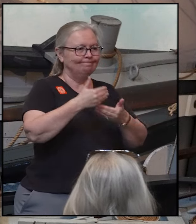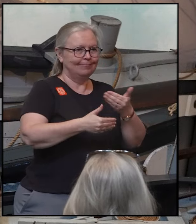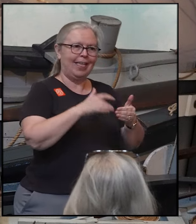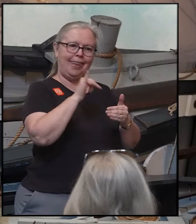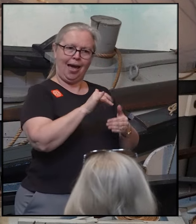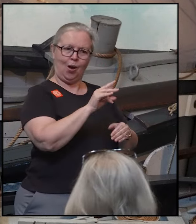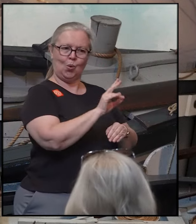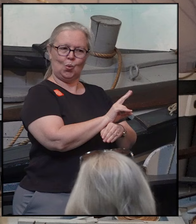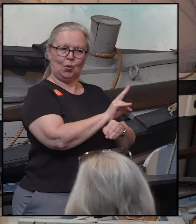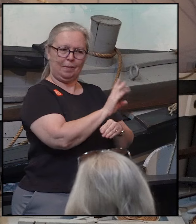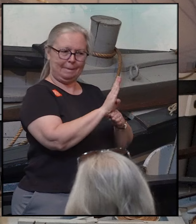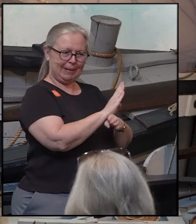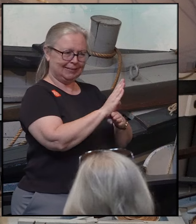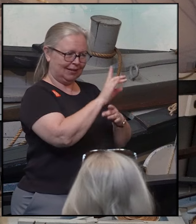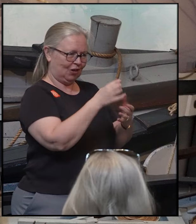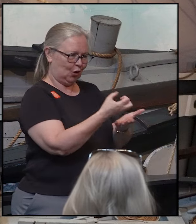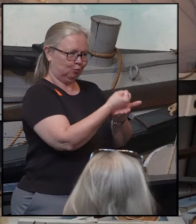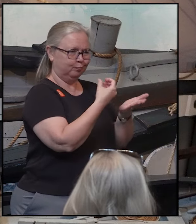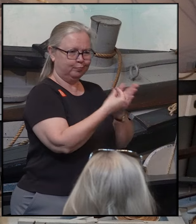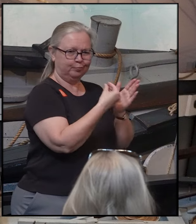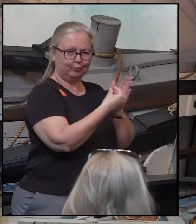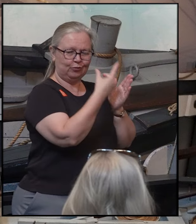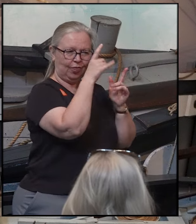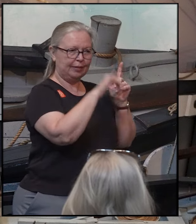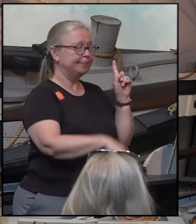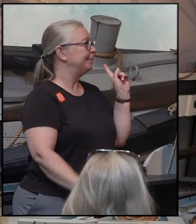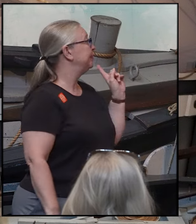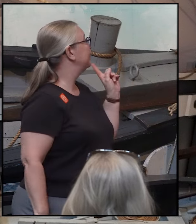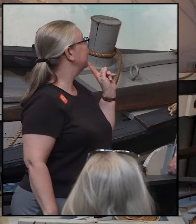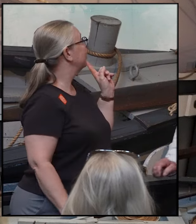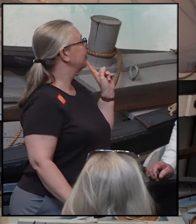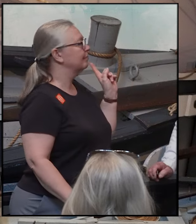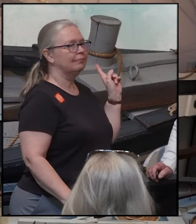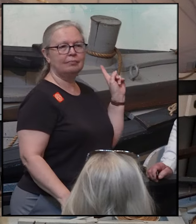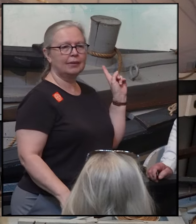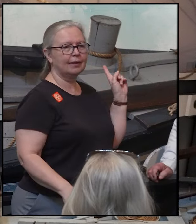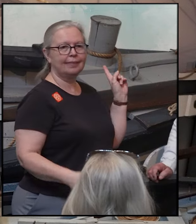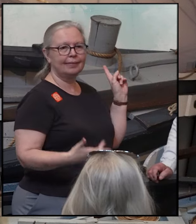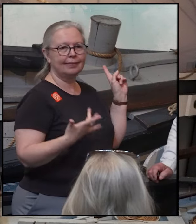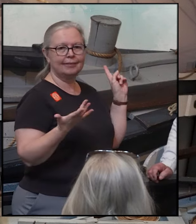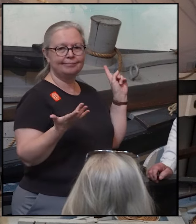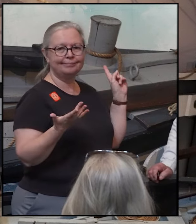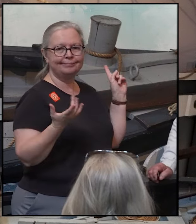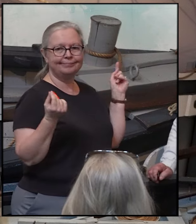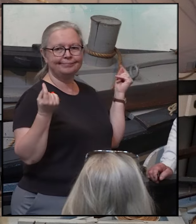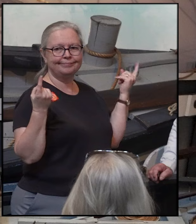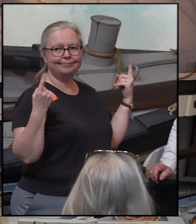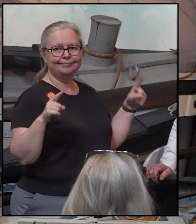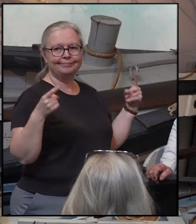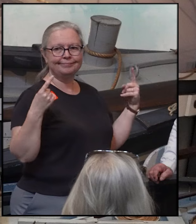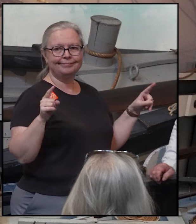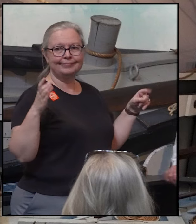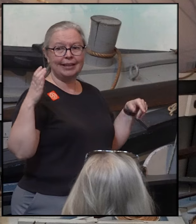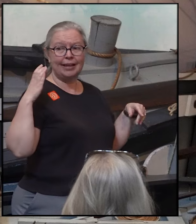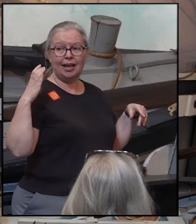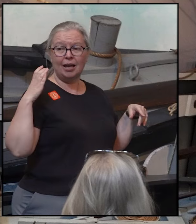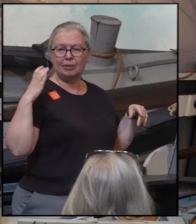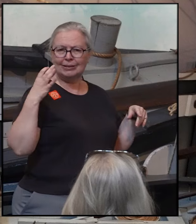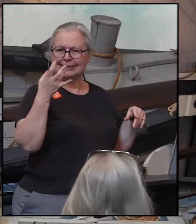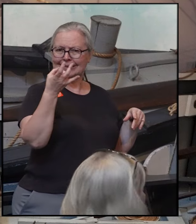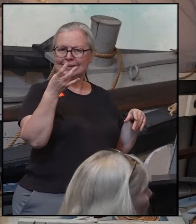around that right whale. Except, something happened. One of our captains, about